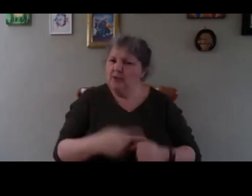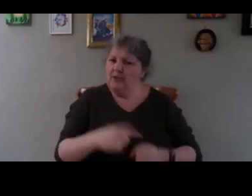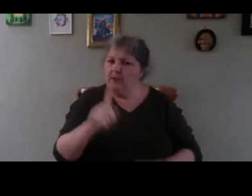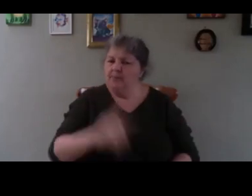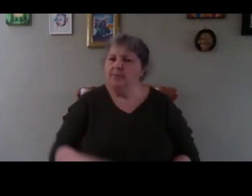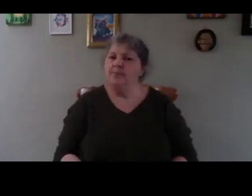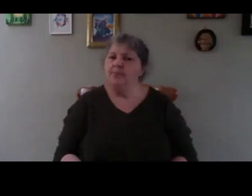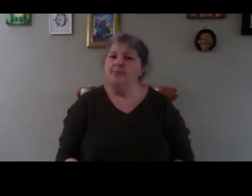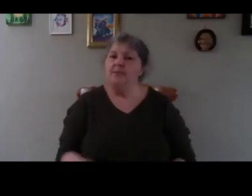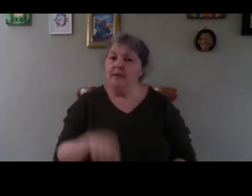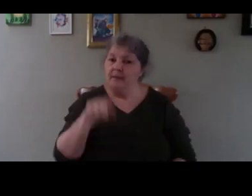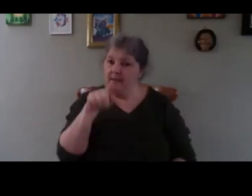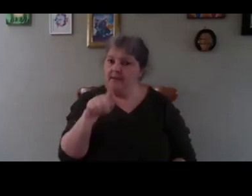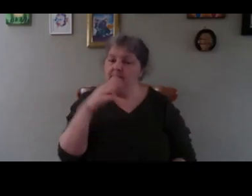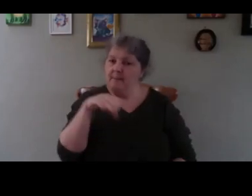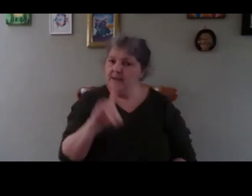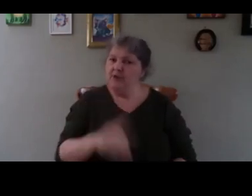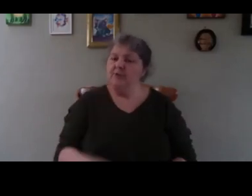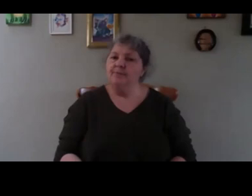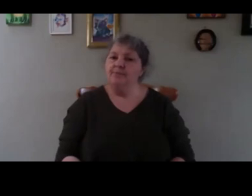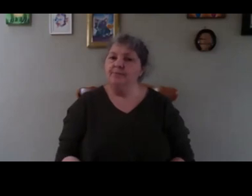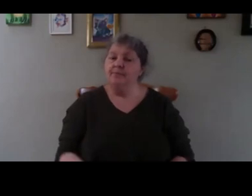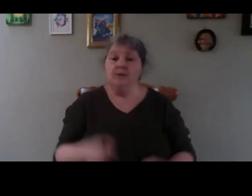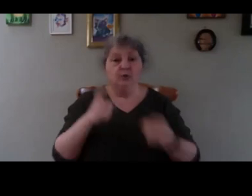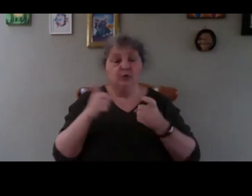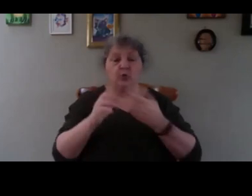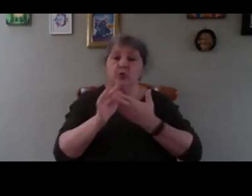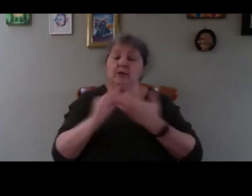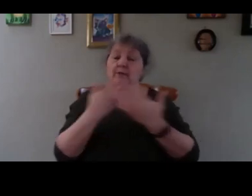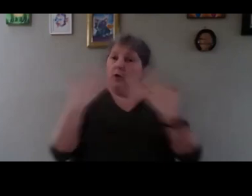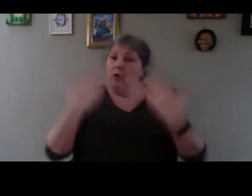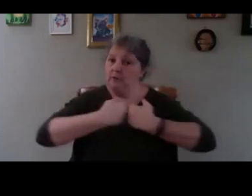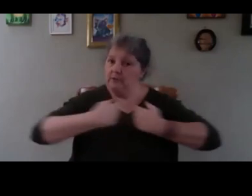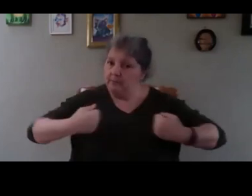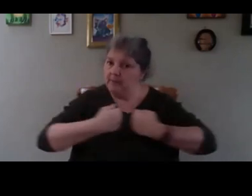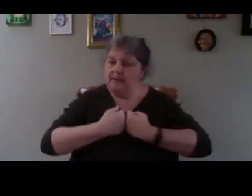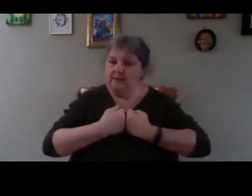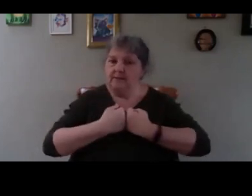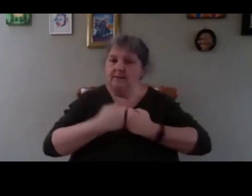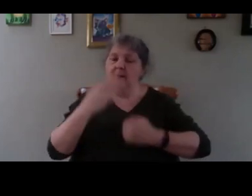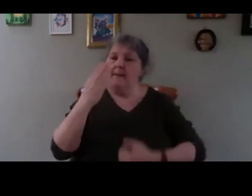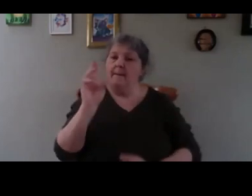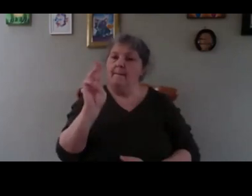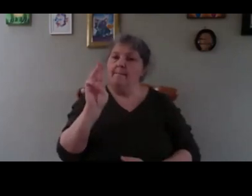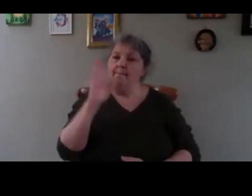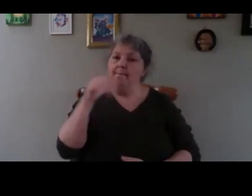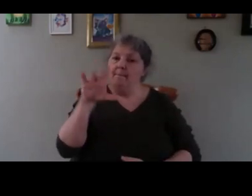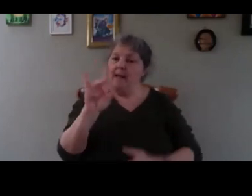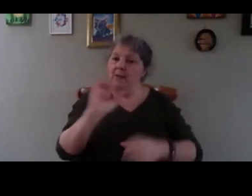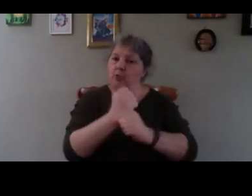so that's it so you save a lot of space there you put the plank to hold it